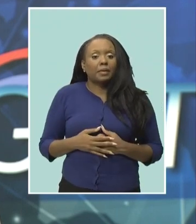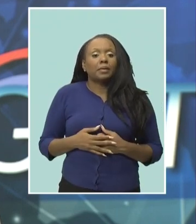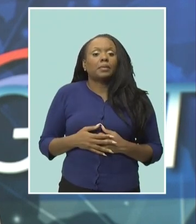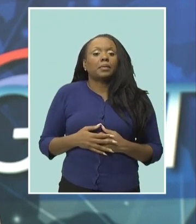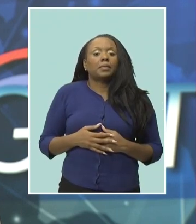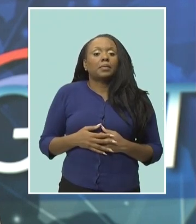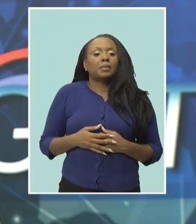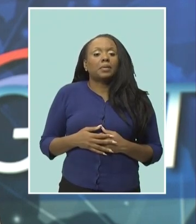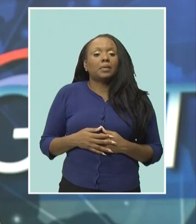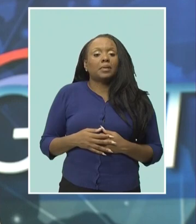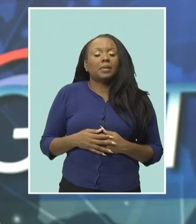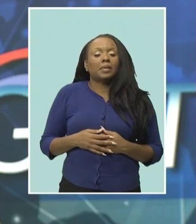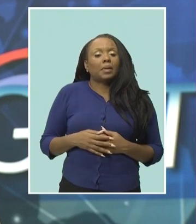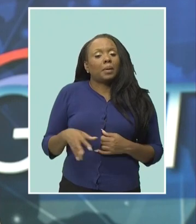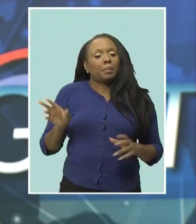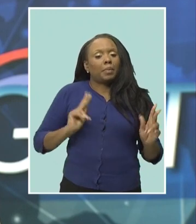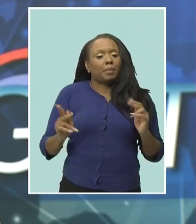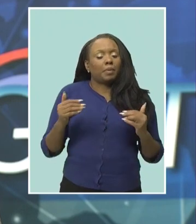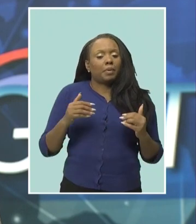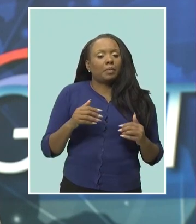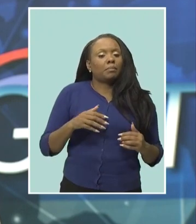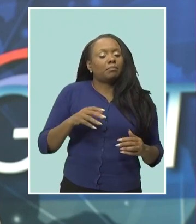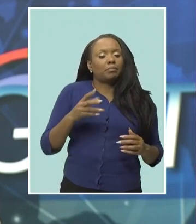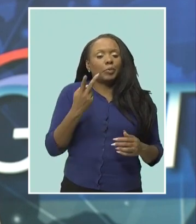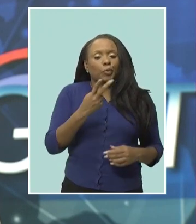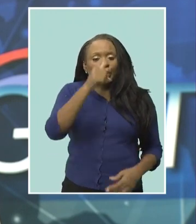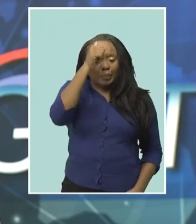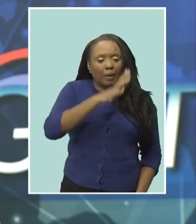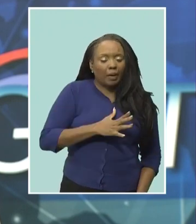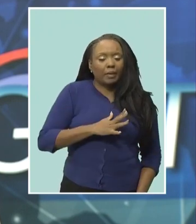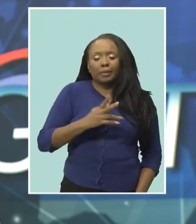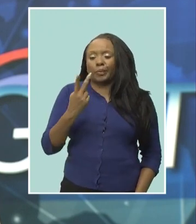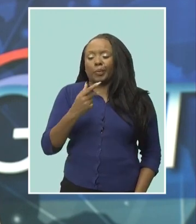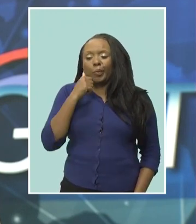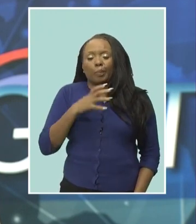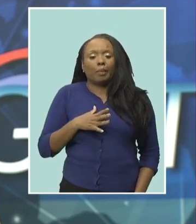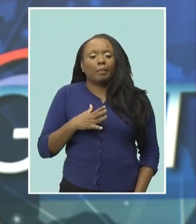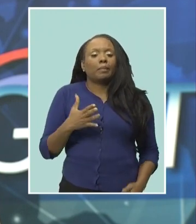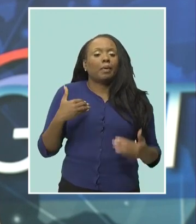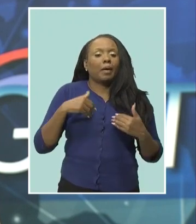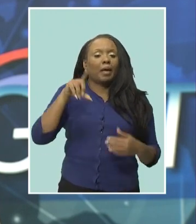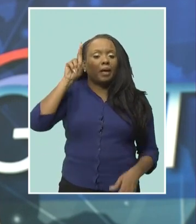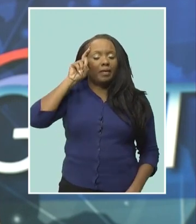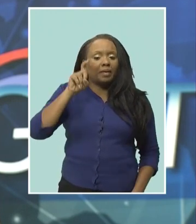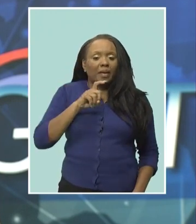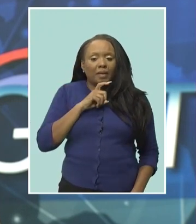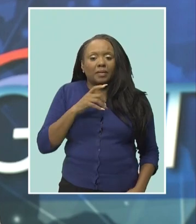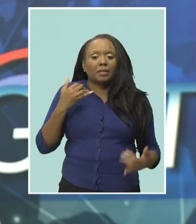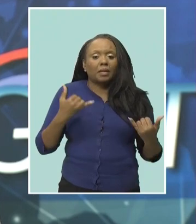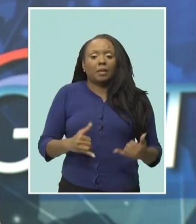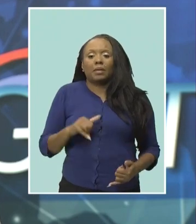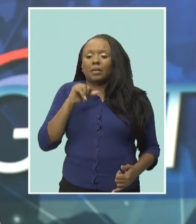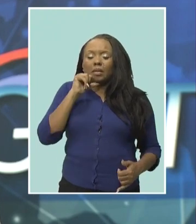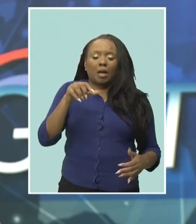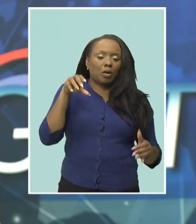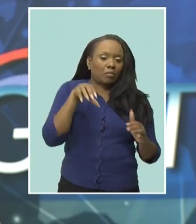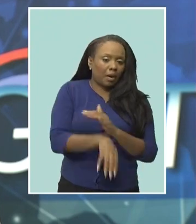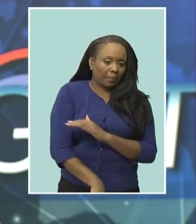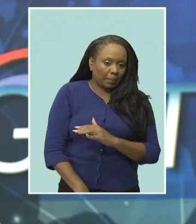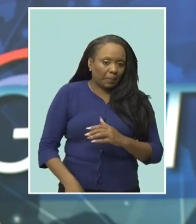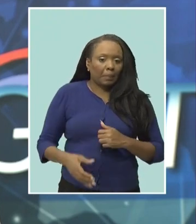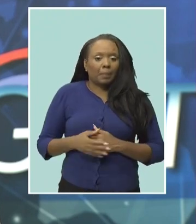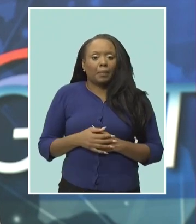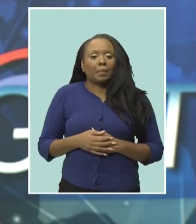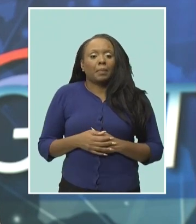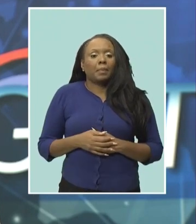criminalize consensual same-sex relations the decision handed down by Madam Justice Michelle Weeks on Monday means authorities can